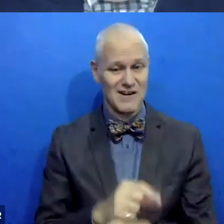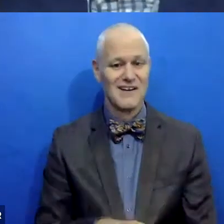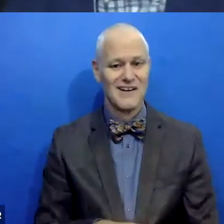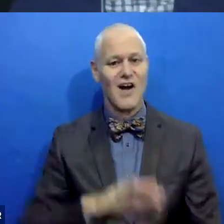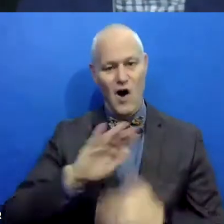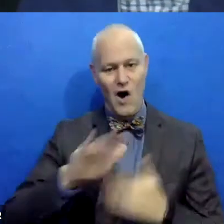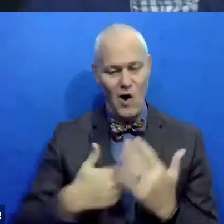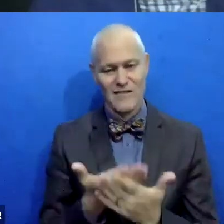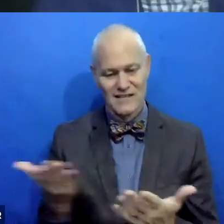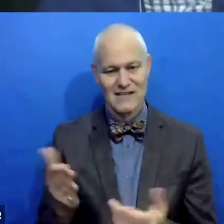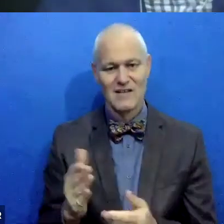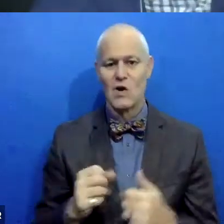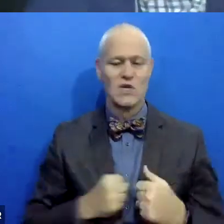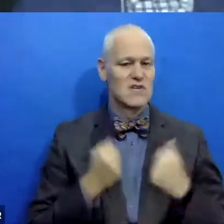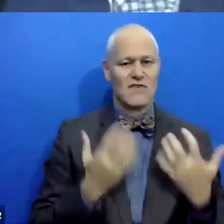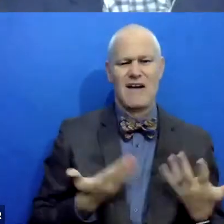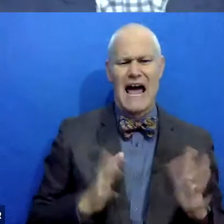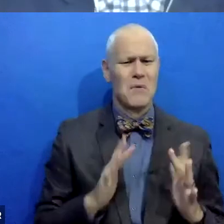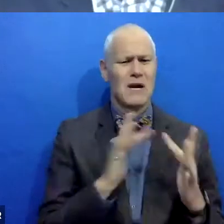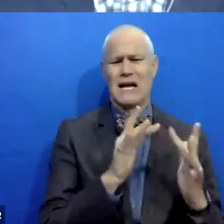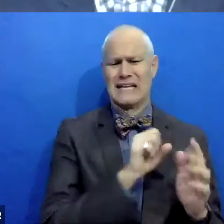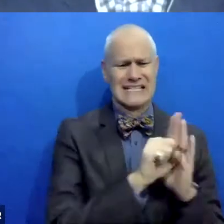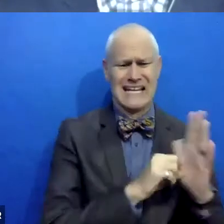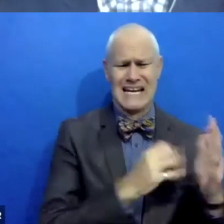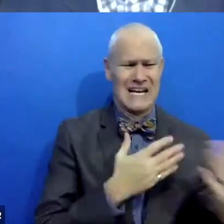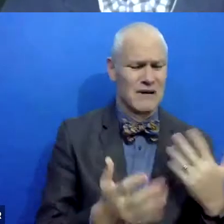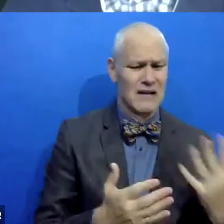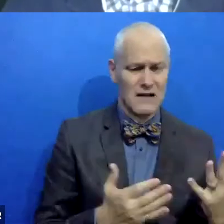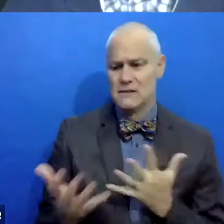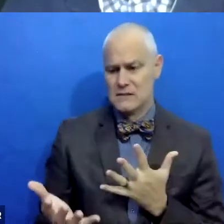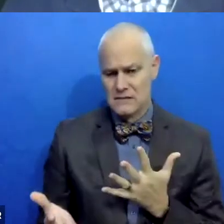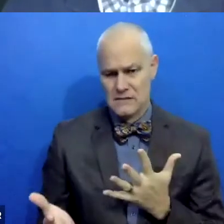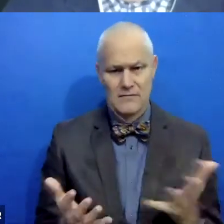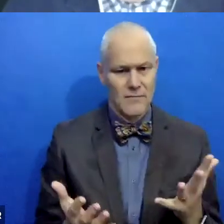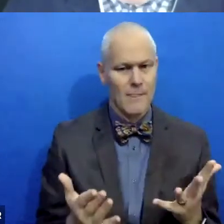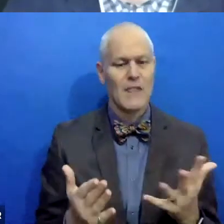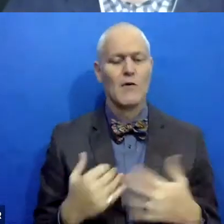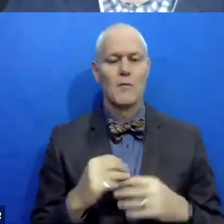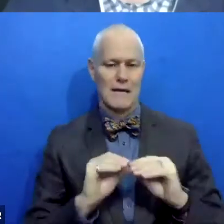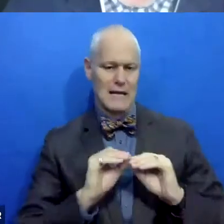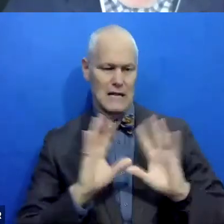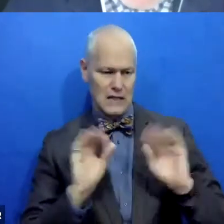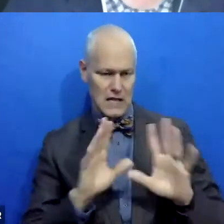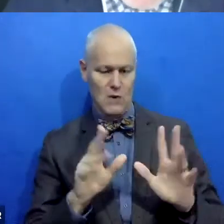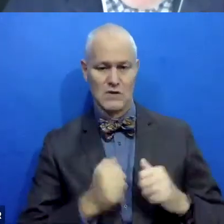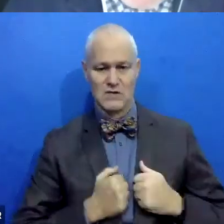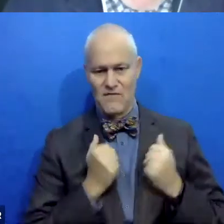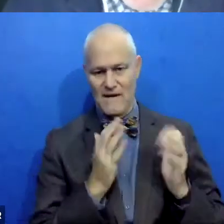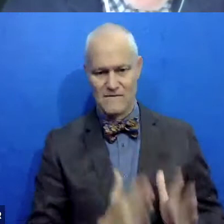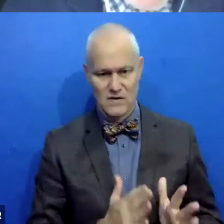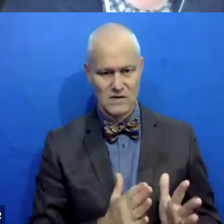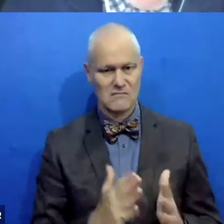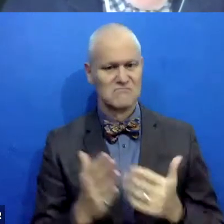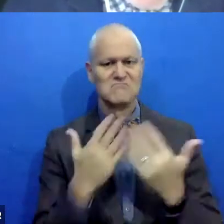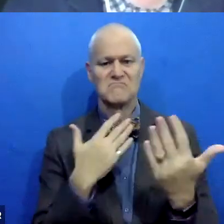these things, right? Where the survivor doesn't want to contact the state. So we really make it very clear in working with survivors and regardless of whether